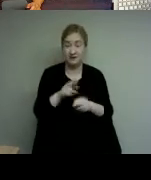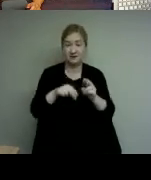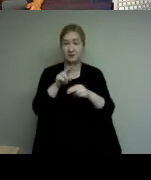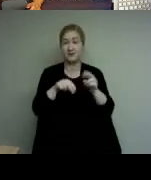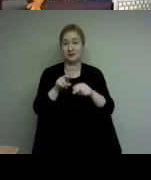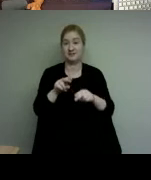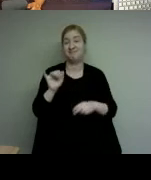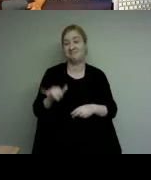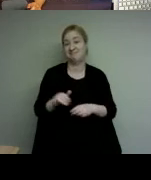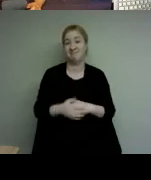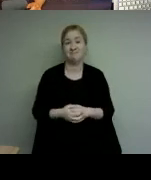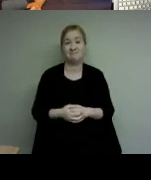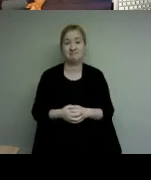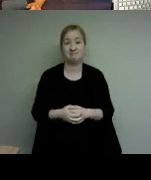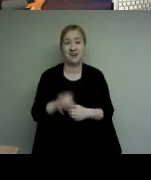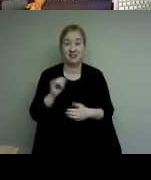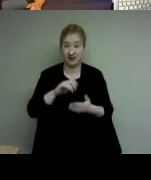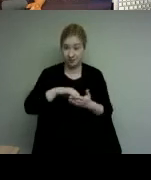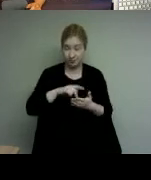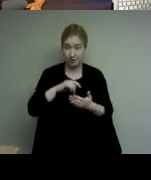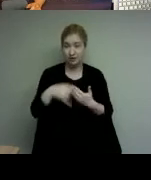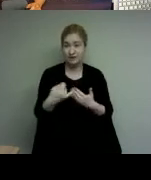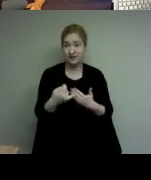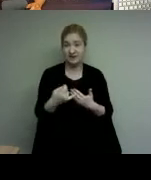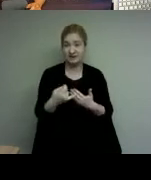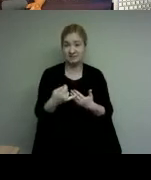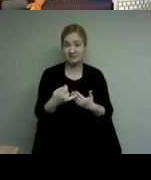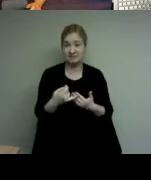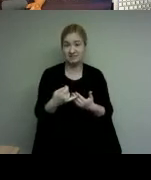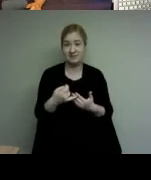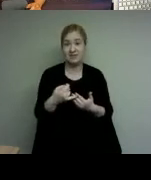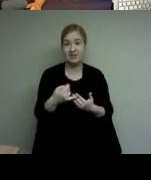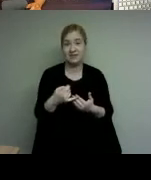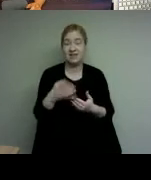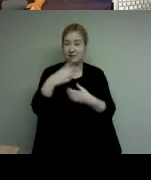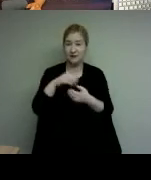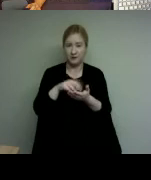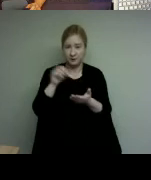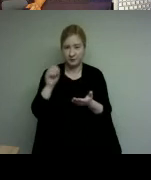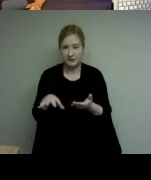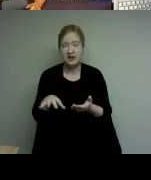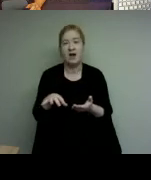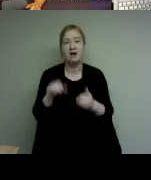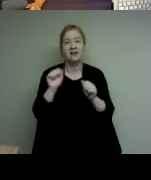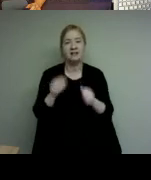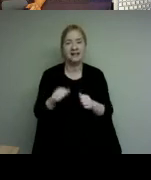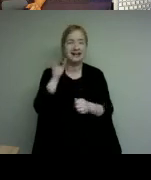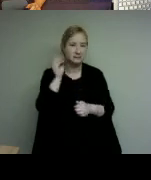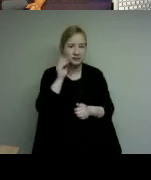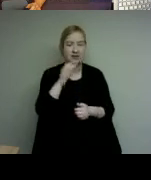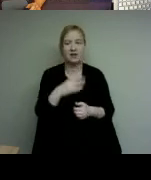initiative this initiative placed new entrants virtually in the role of a construction worker and allowed them to hear firsthand